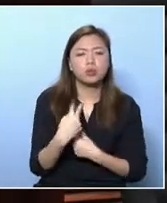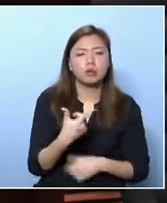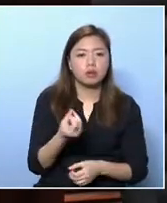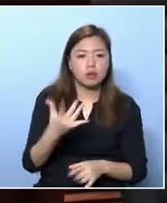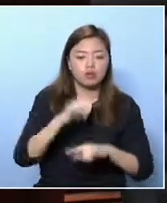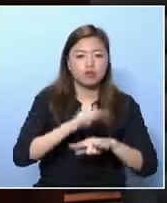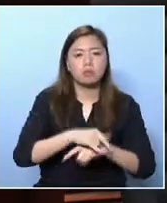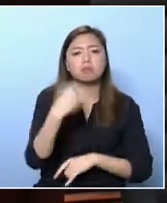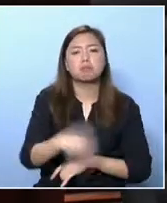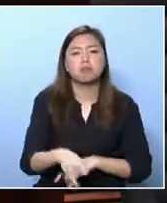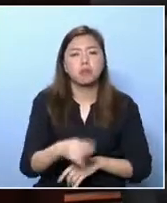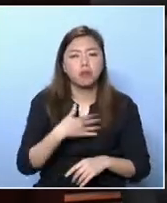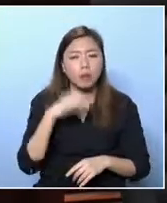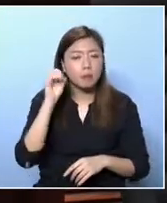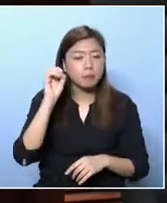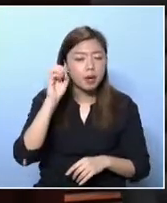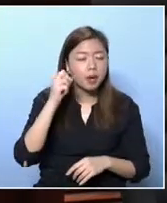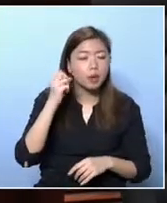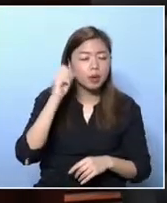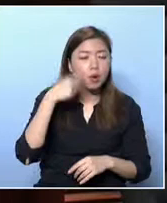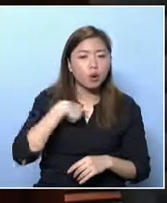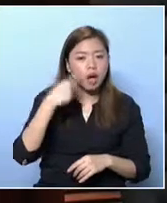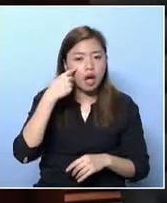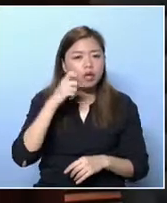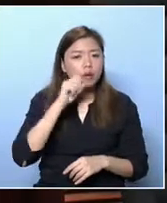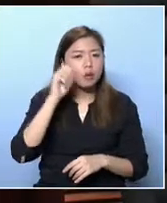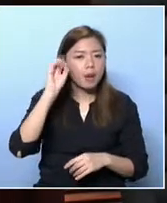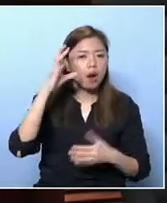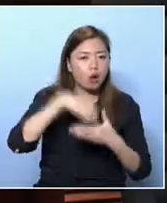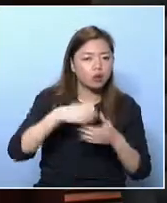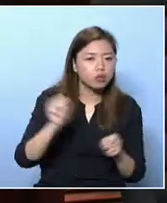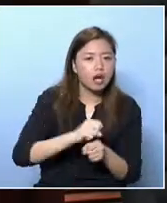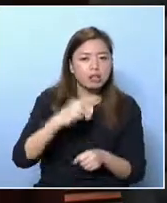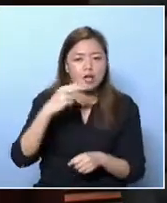work. I suffer from a cataract.